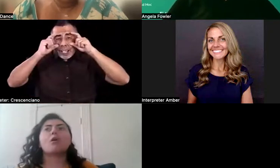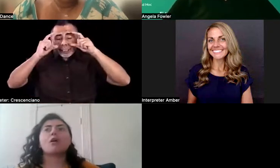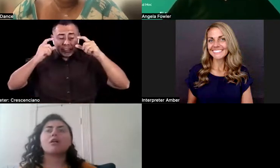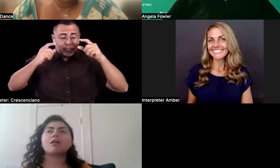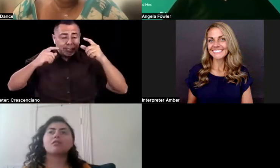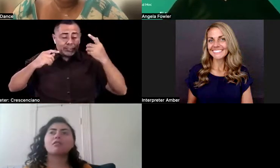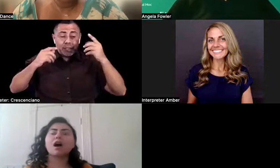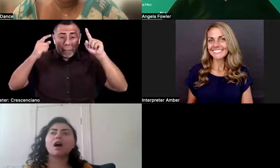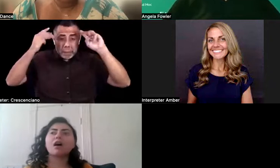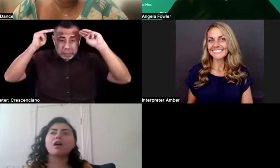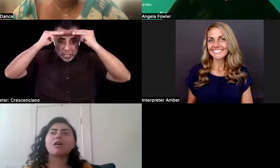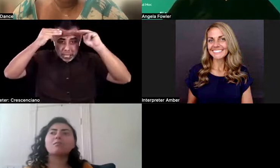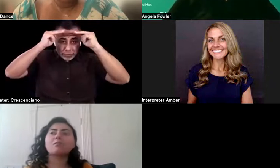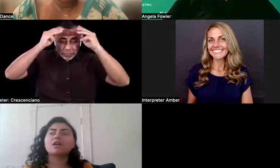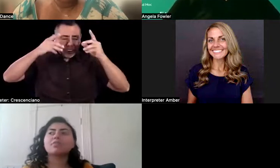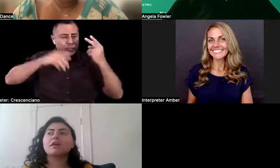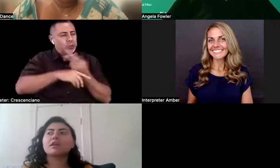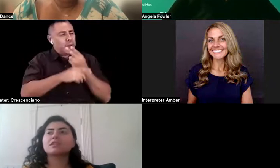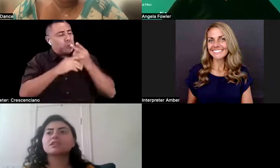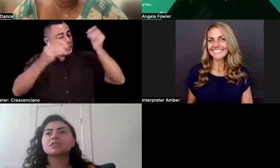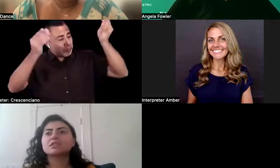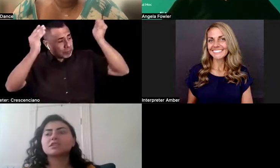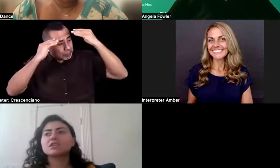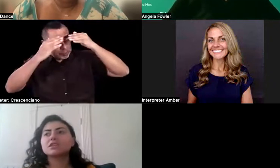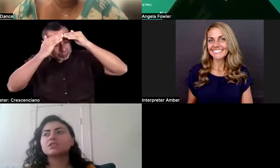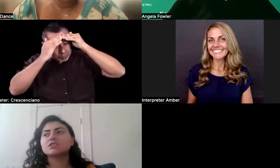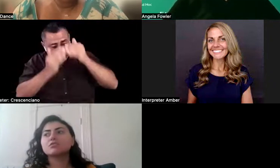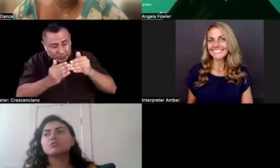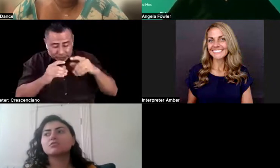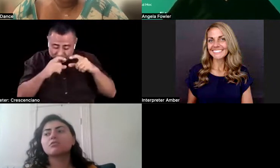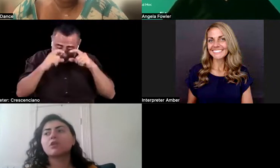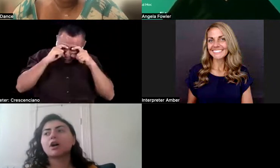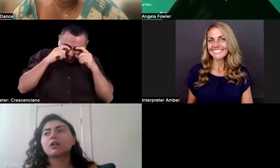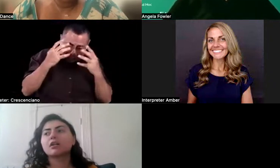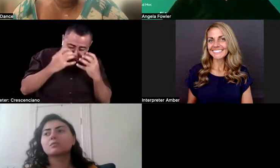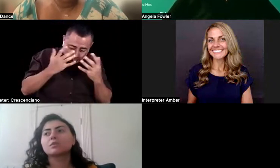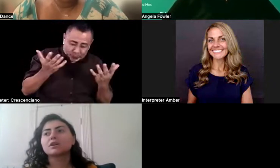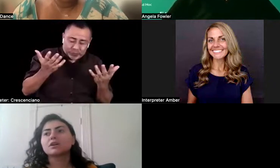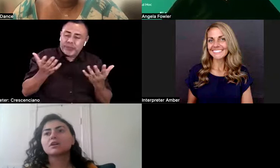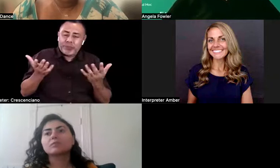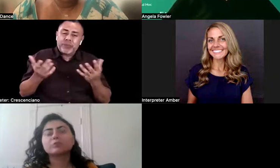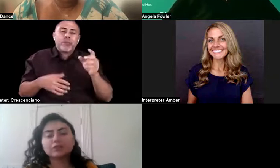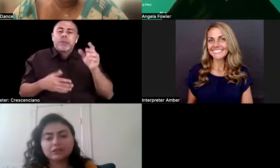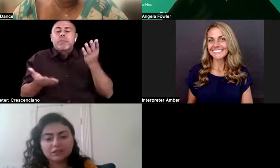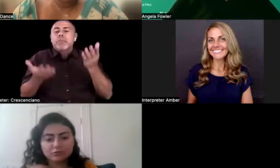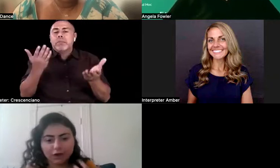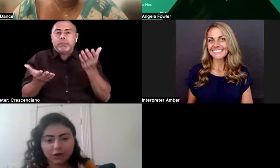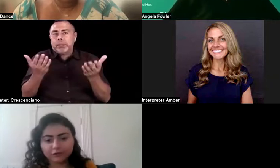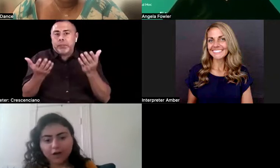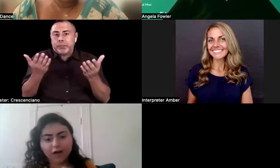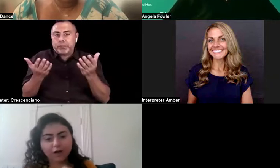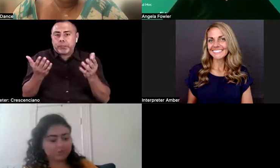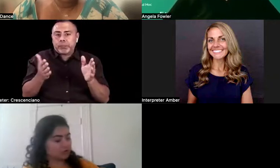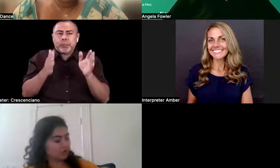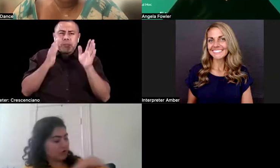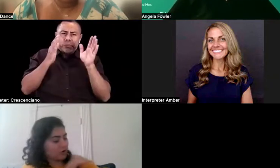or, um, they see you, um, completely wrapped